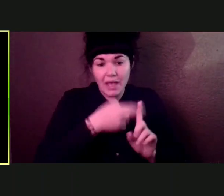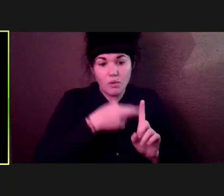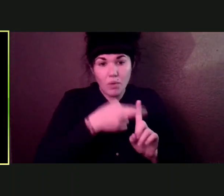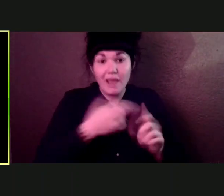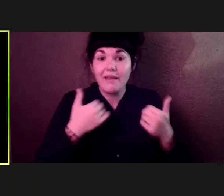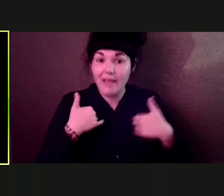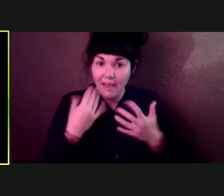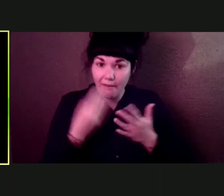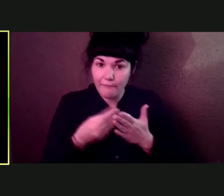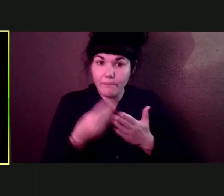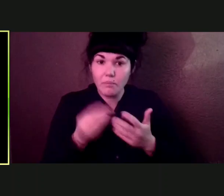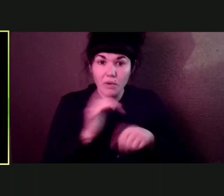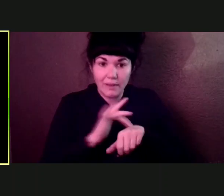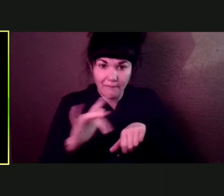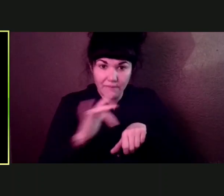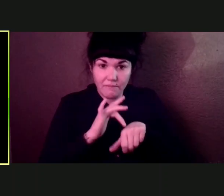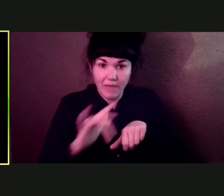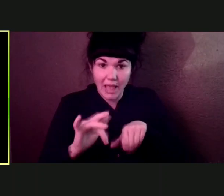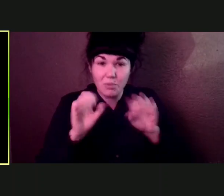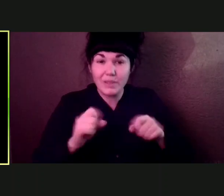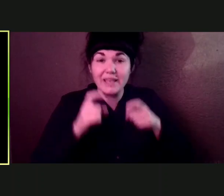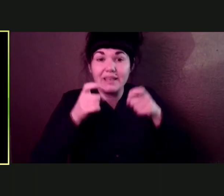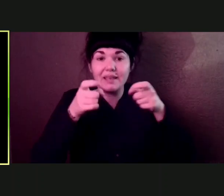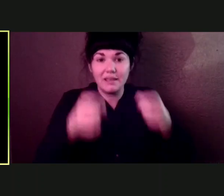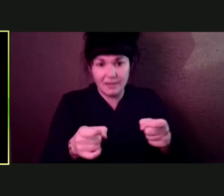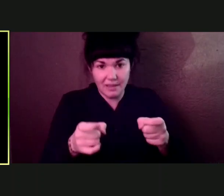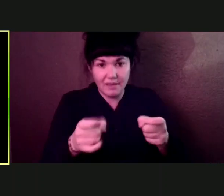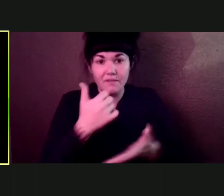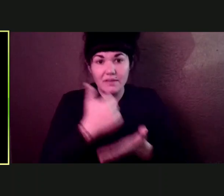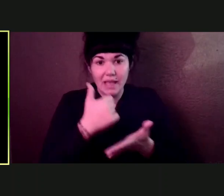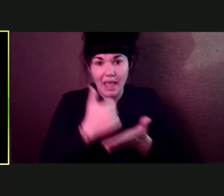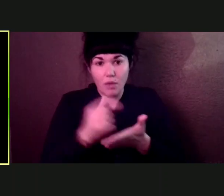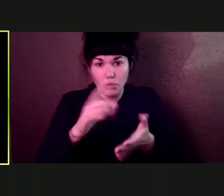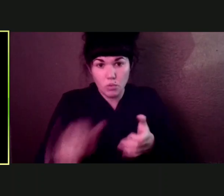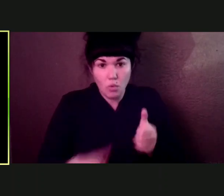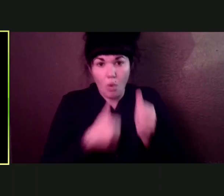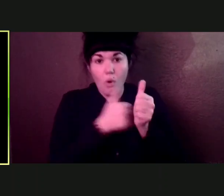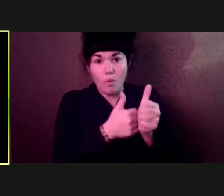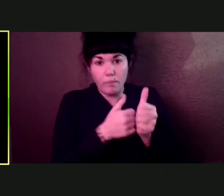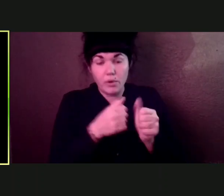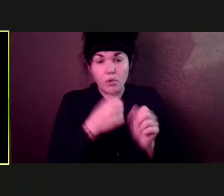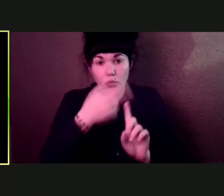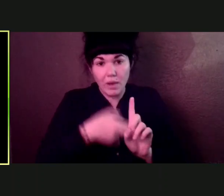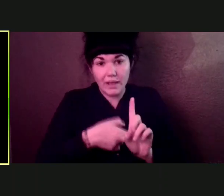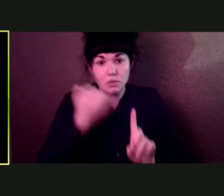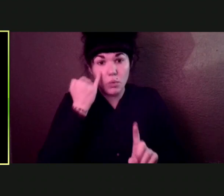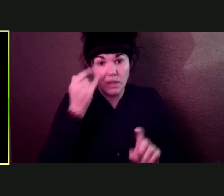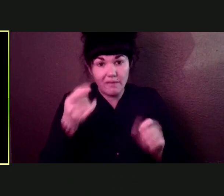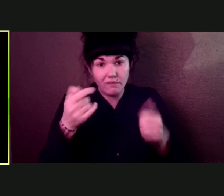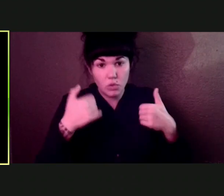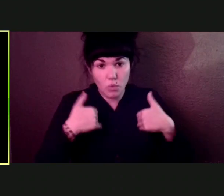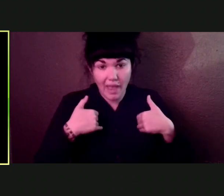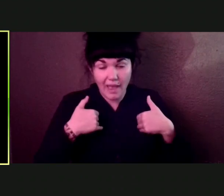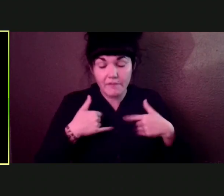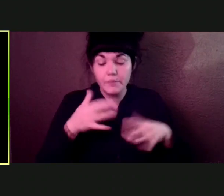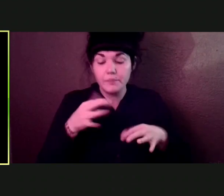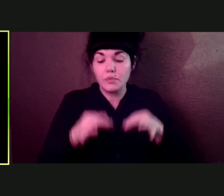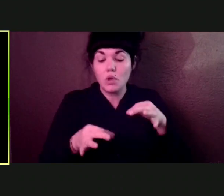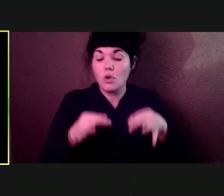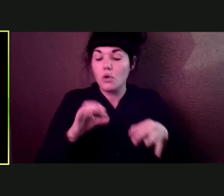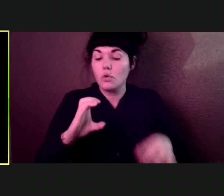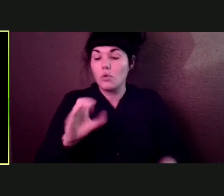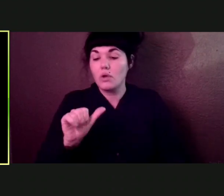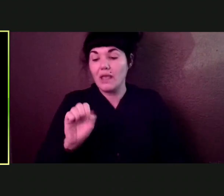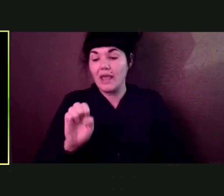spent by the end of the year to help, um, get caught up. So if you have a case in court, then your